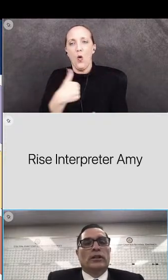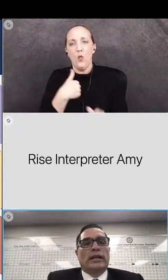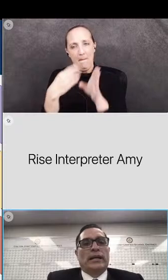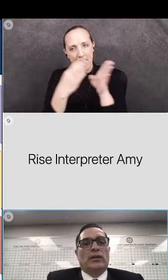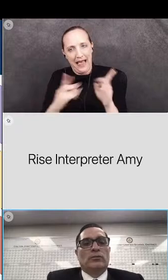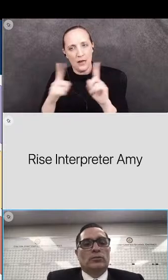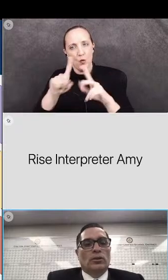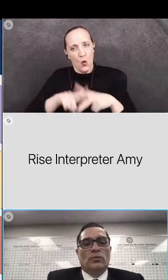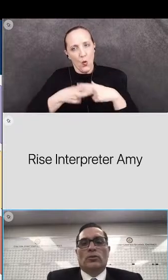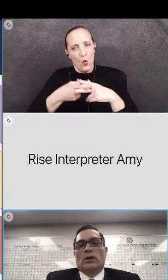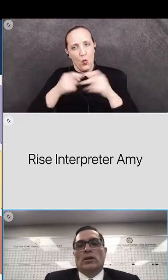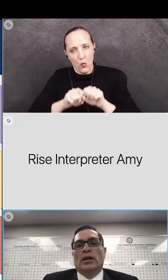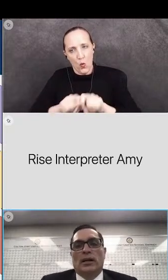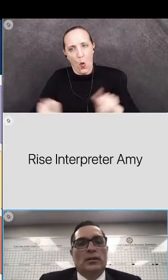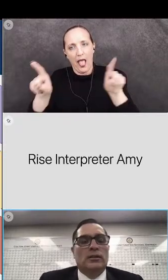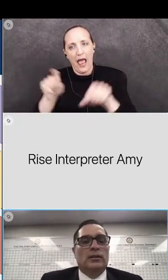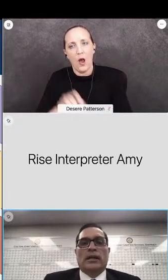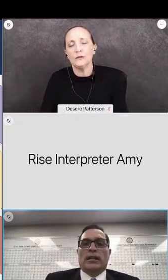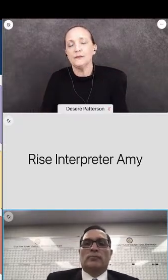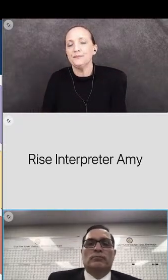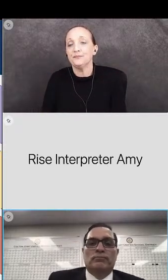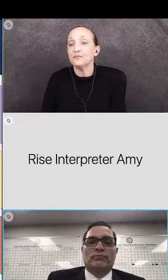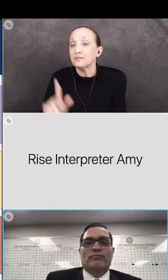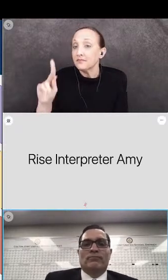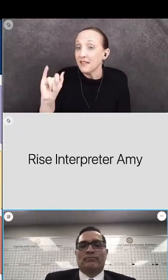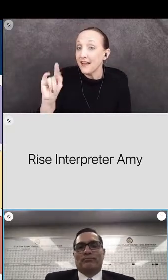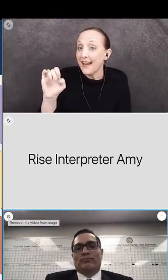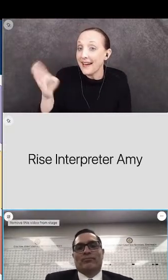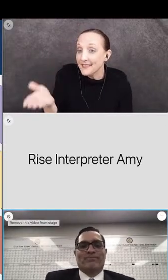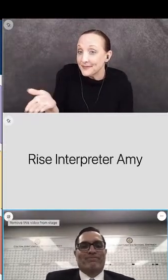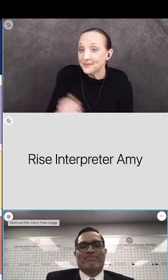rolling that out so uh katie